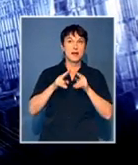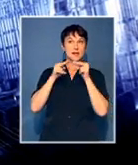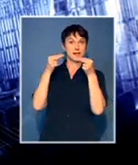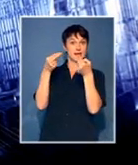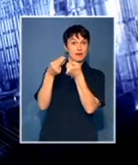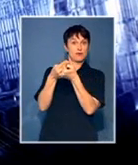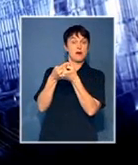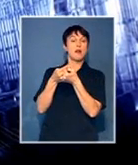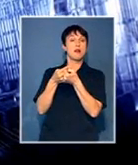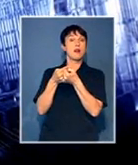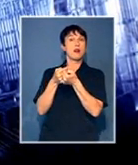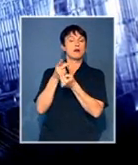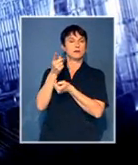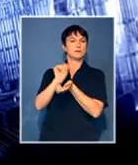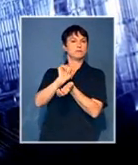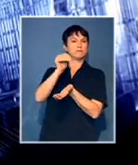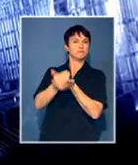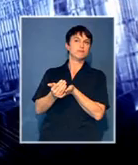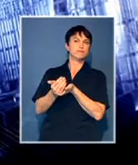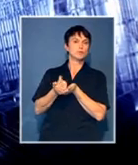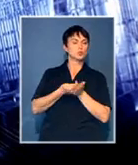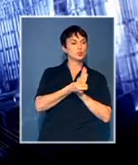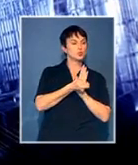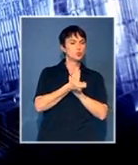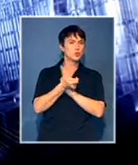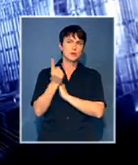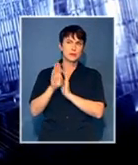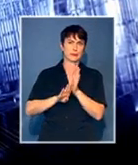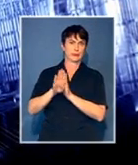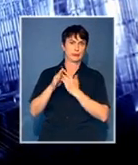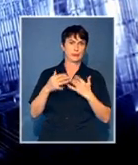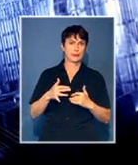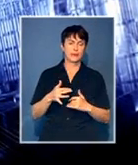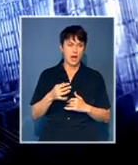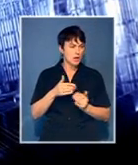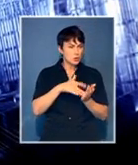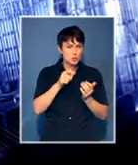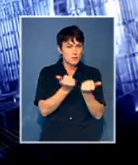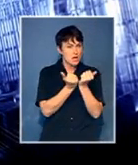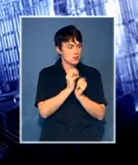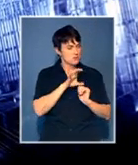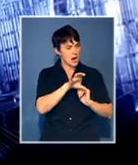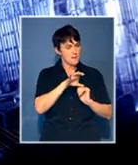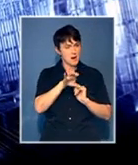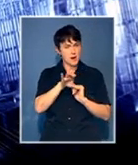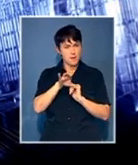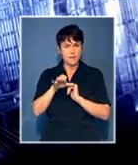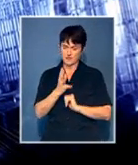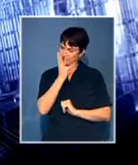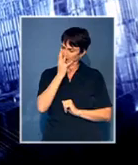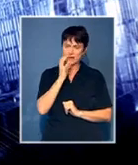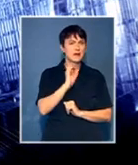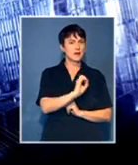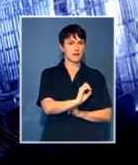grown quite a lot, and they've provided a number of, you know, buzzeries for students. There's been a great growth in that